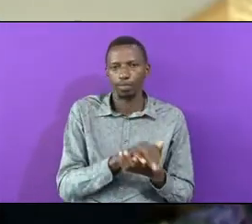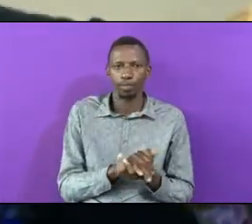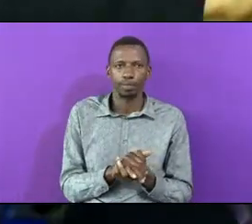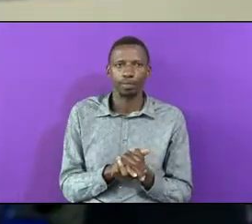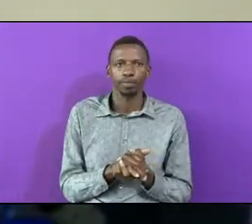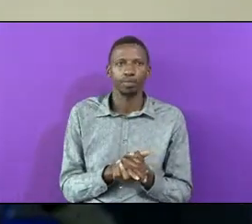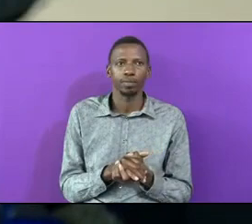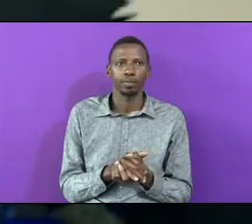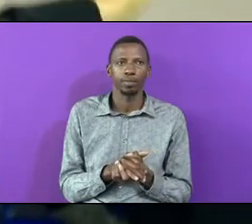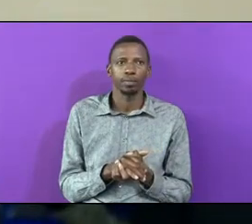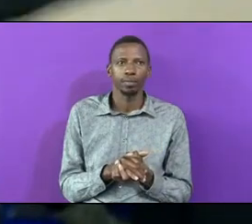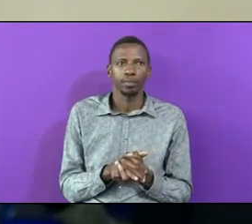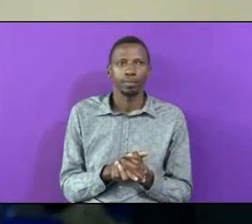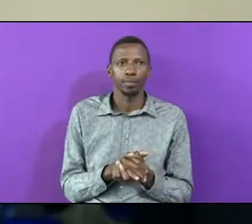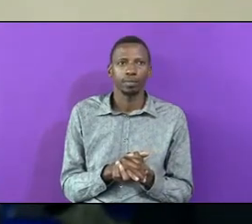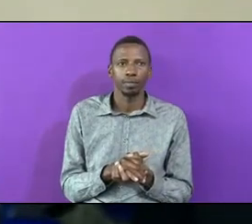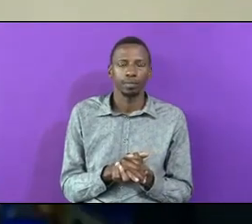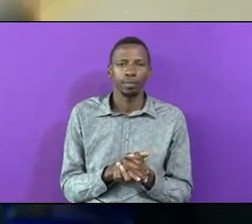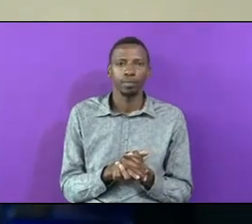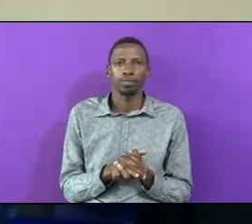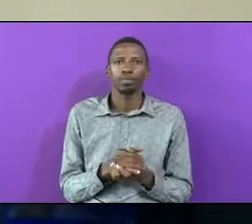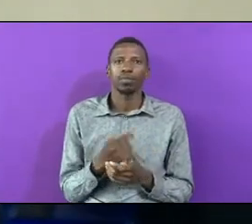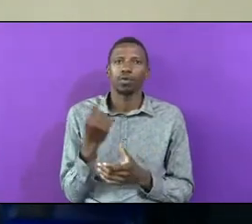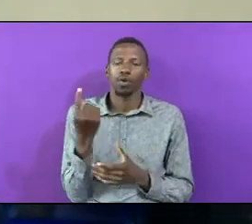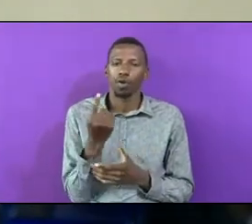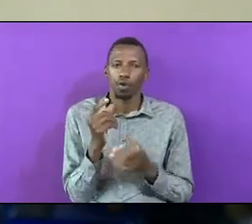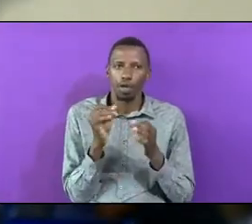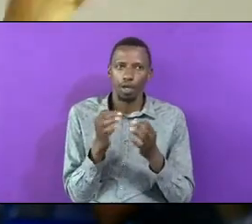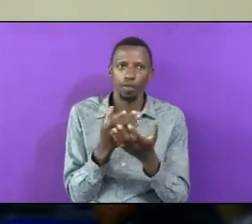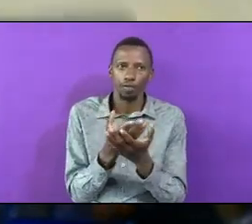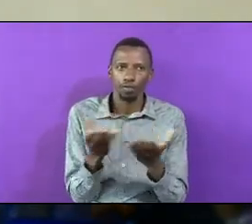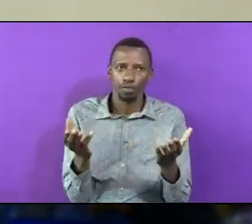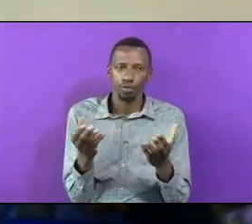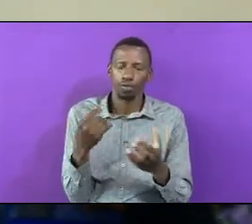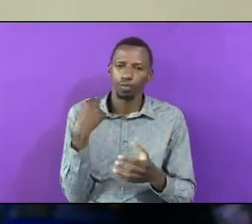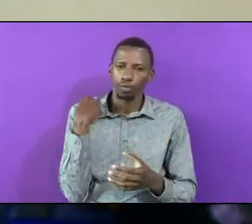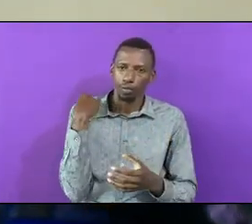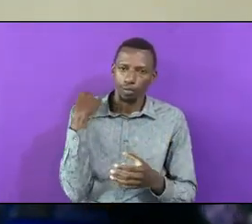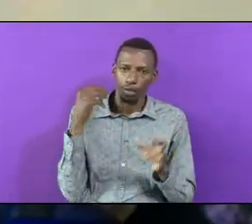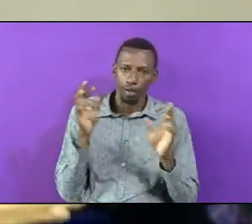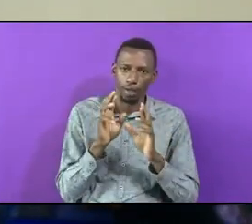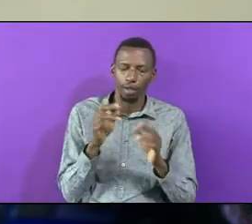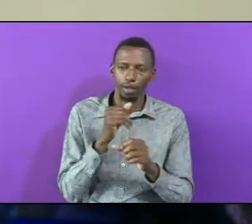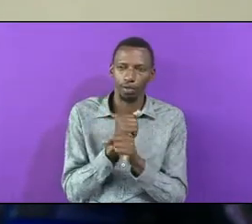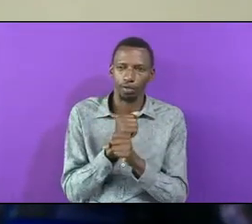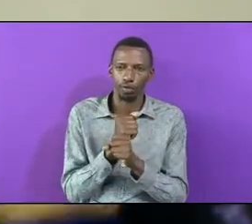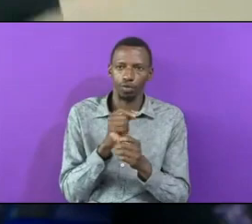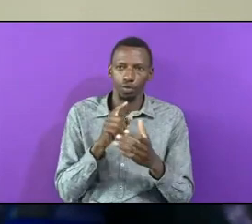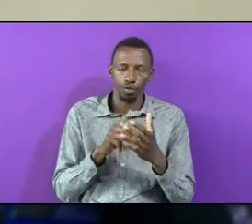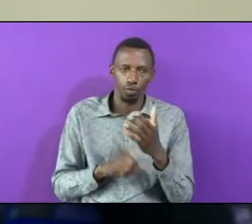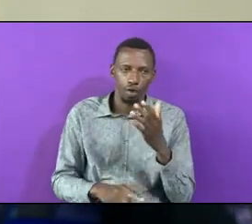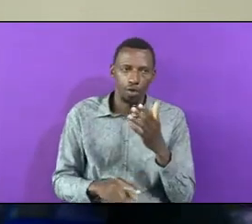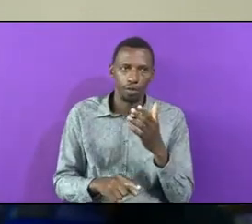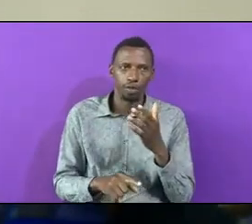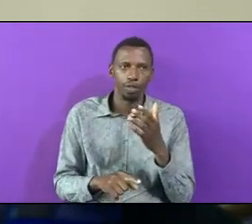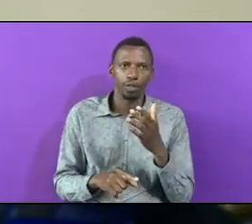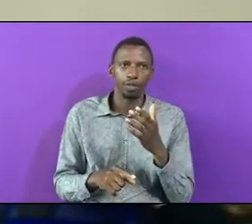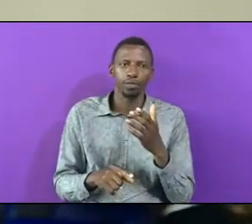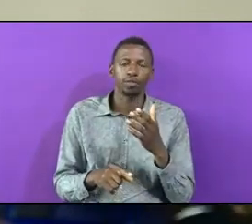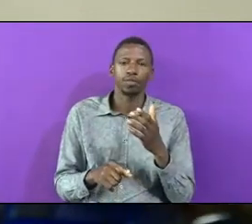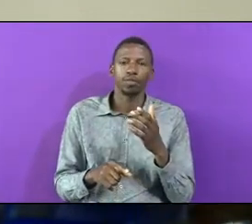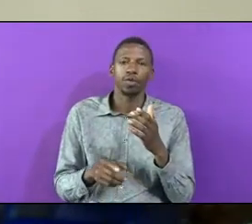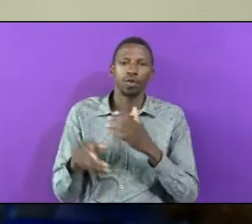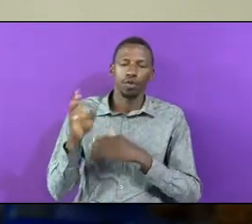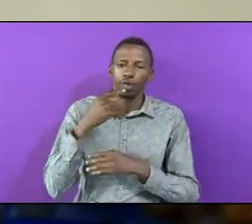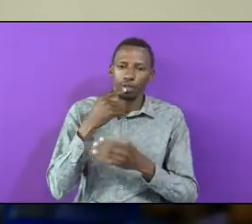See In Our Families Unless You Are Willing To Do What God Has Said We Will Not